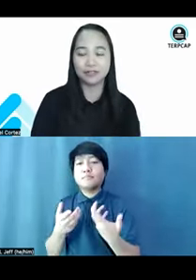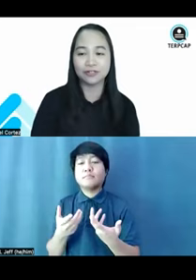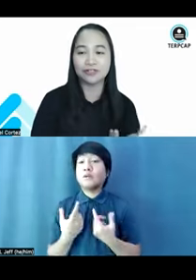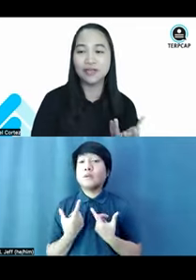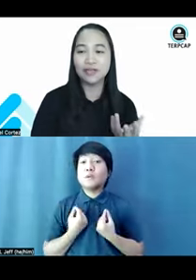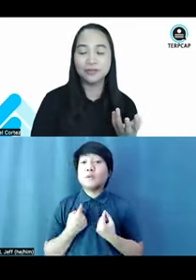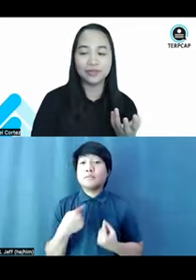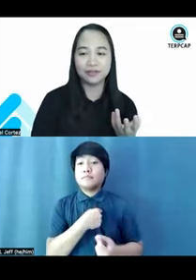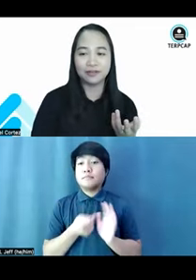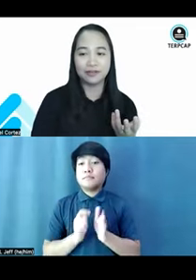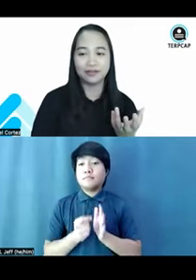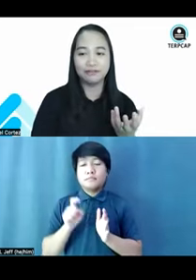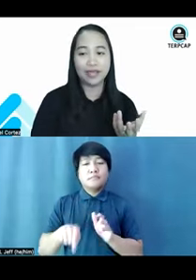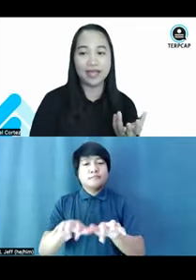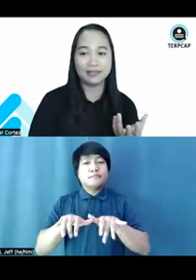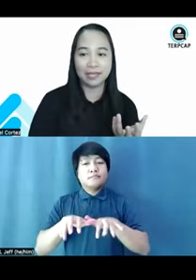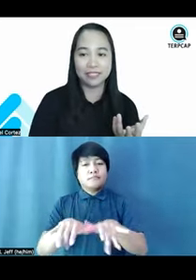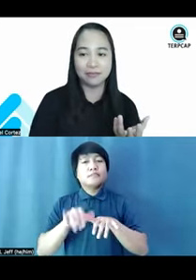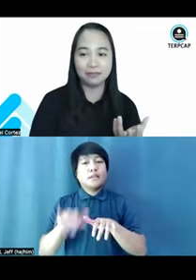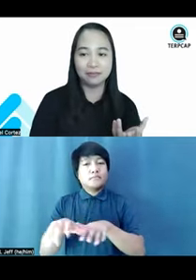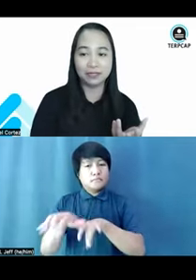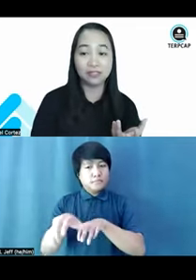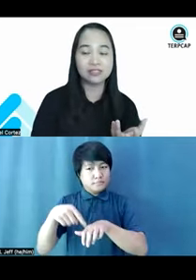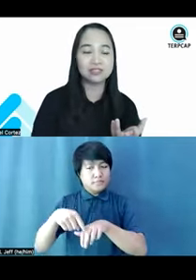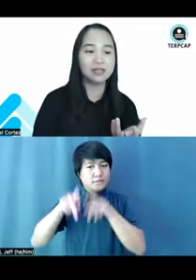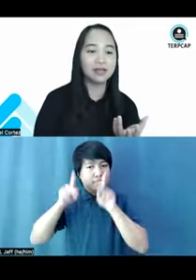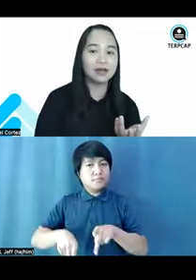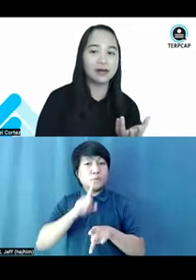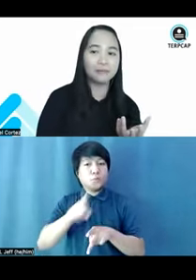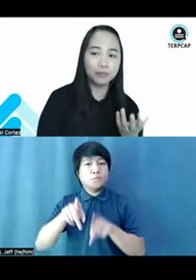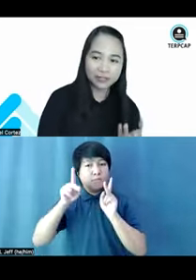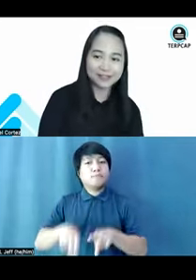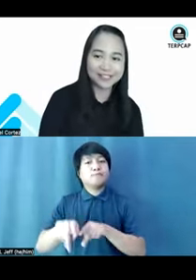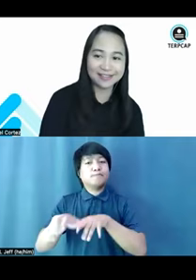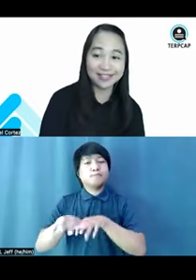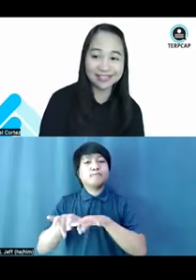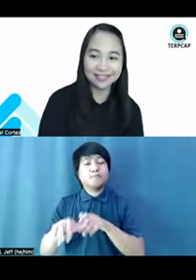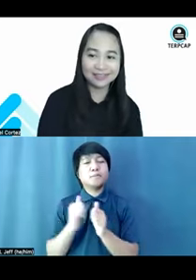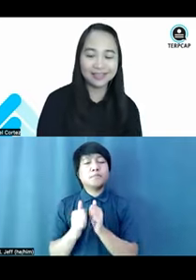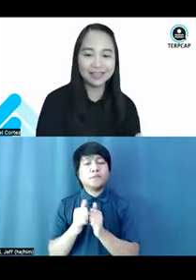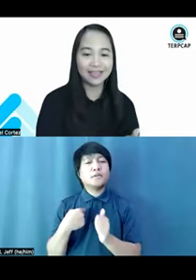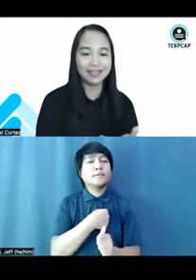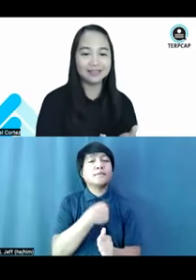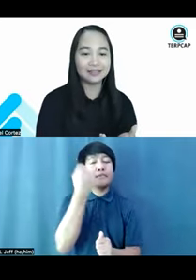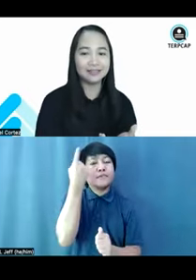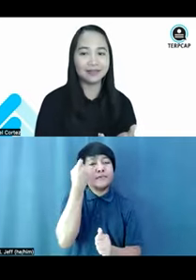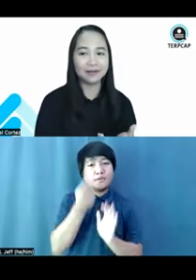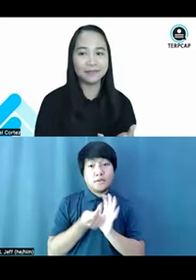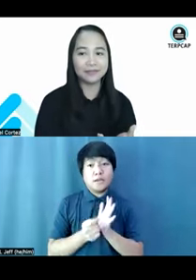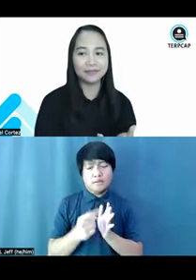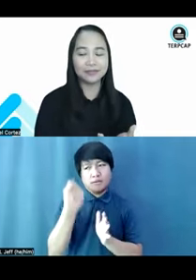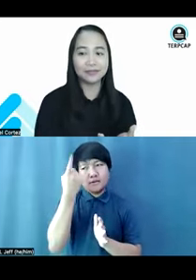captioners with a very high typing speed because we understand the need and,